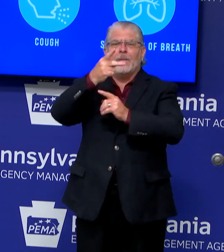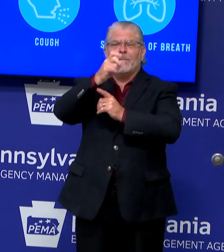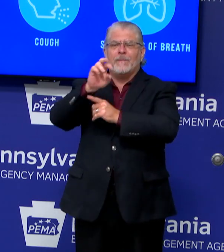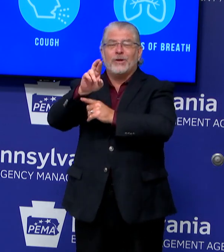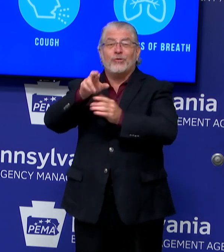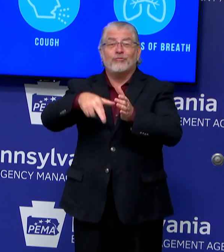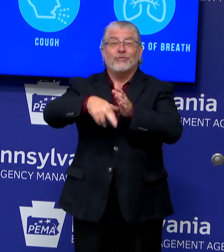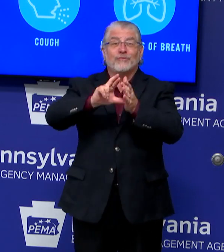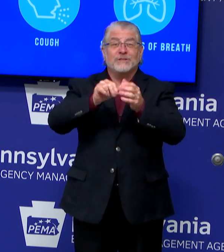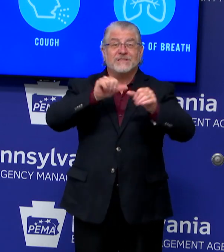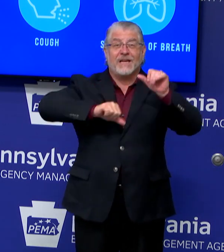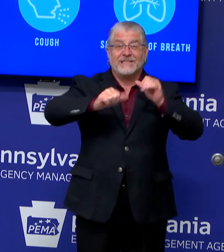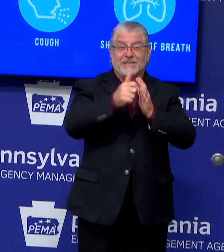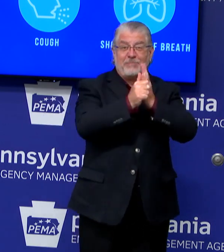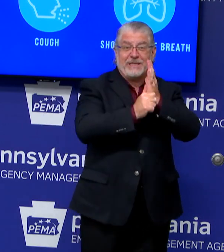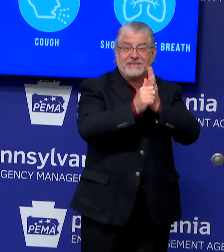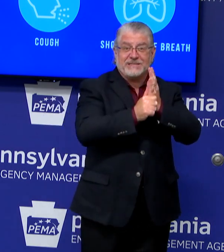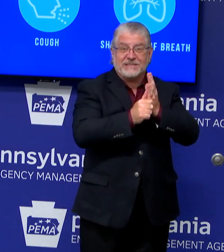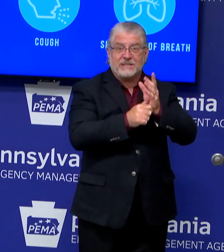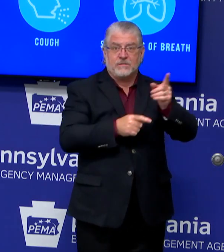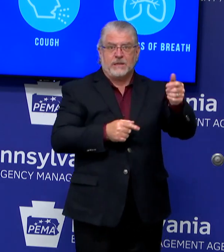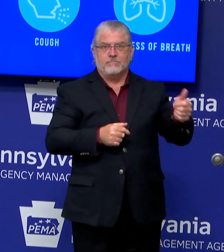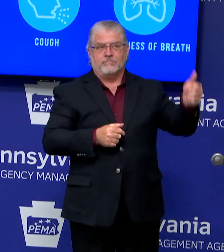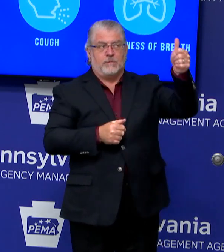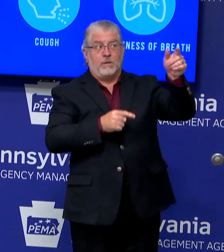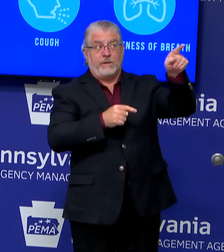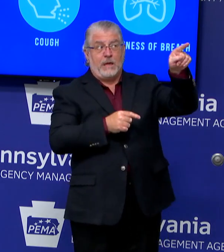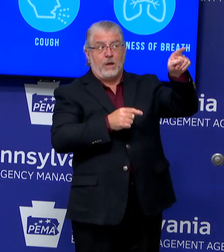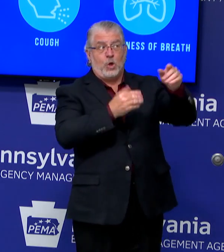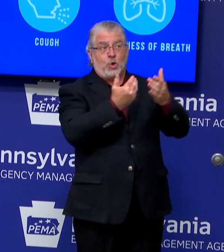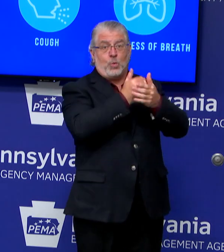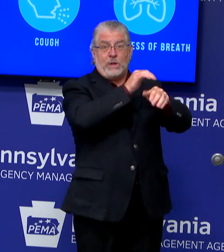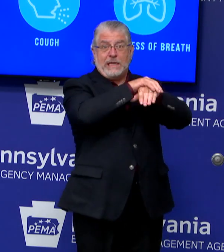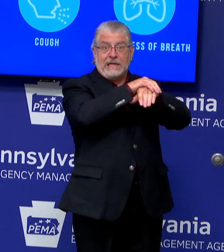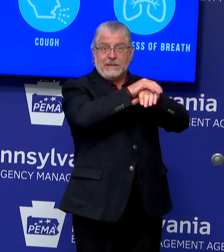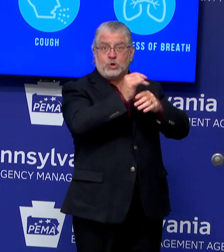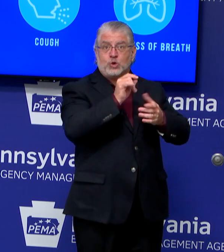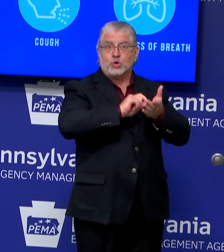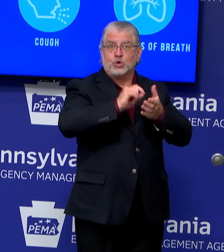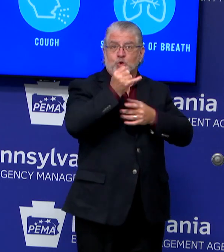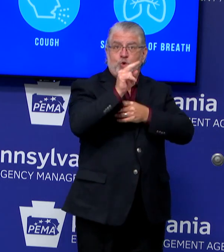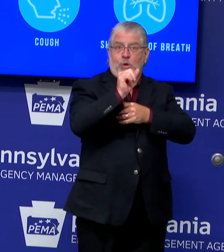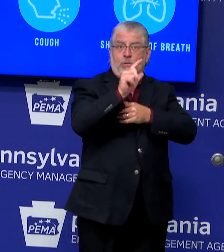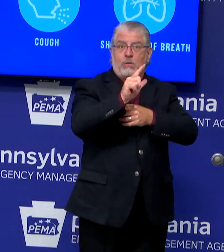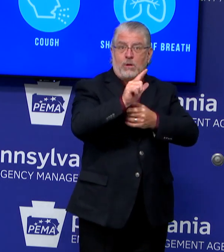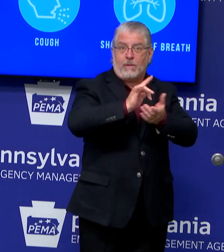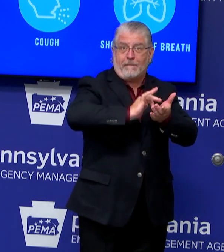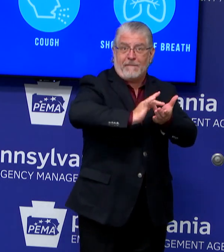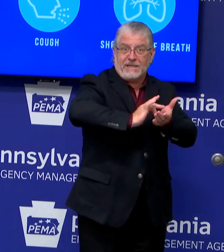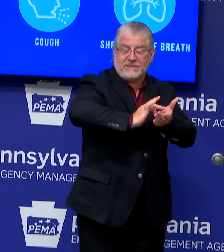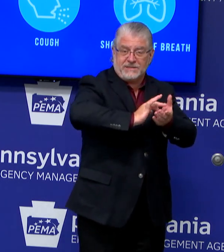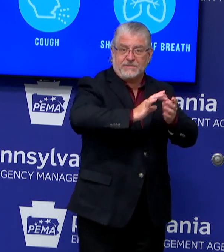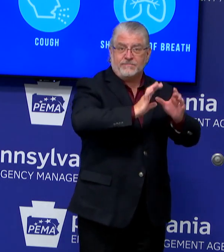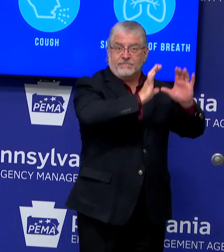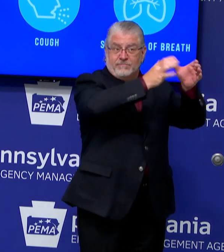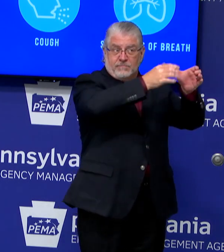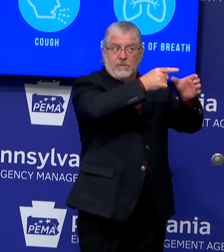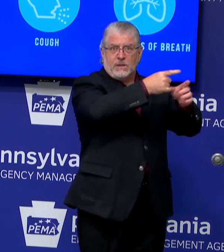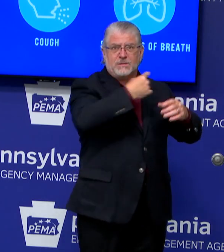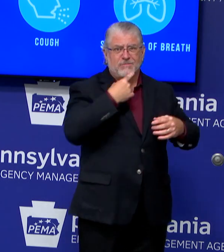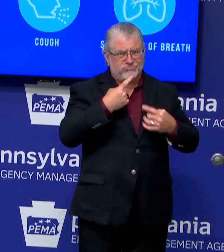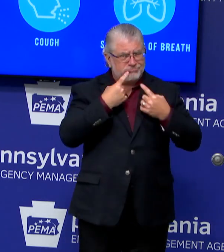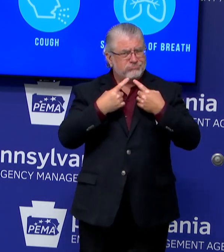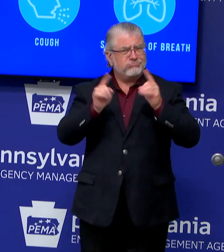of Medicine. I guess there are multiple studies. As the U.S. Surgeon General said just a few days ago, wearing a mask does not impinge on